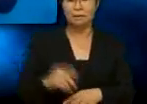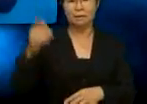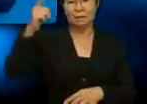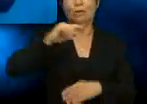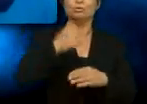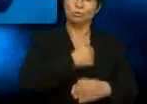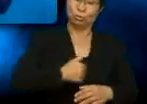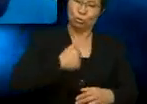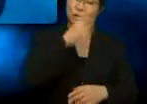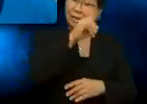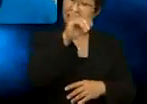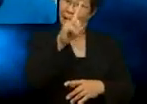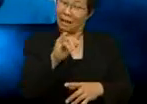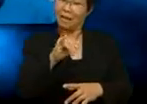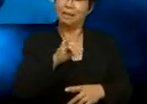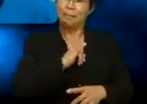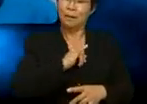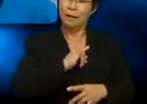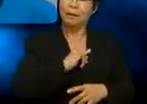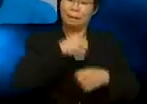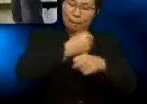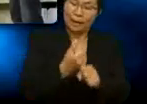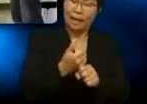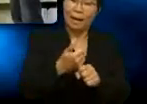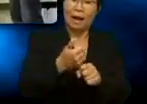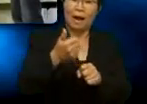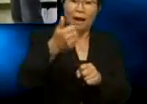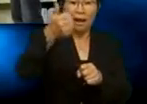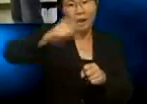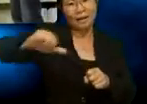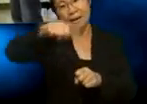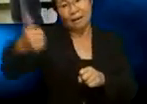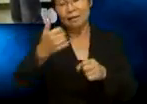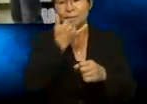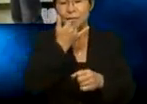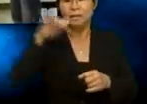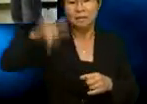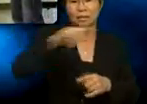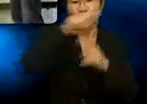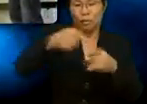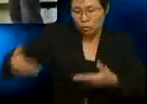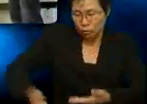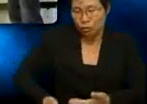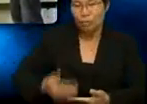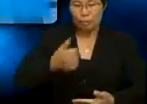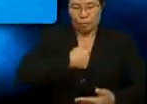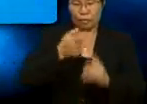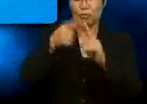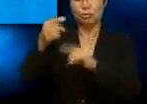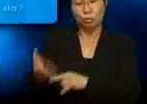Did I make any other mistakes? Yes. Remember when I introduced myself to you? Watch this.